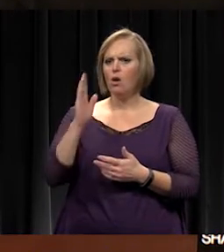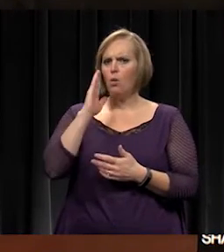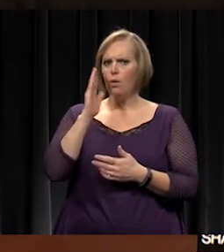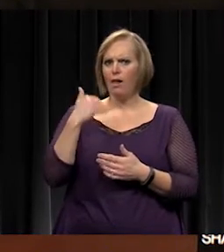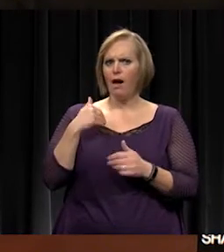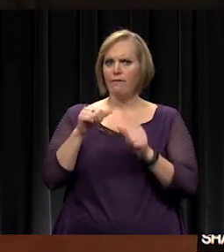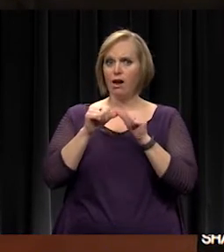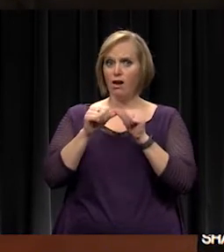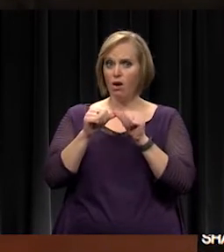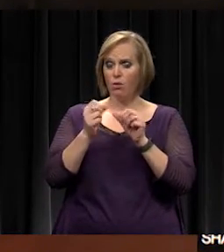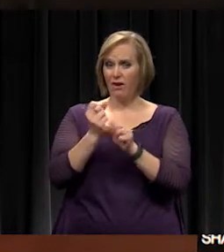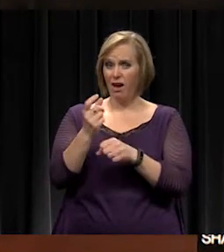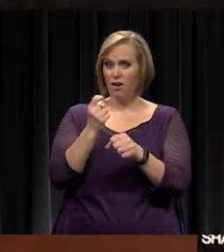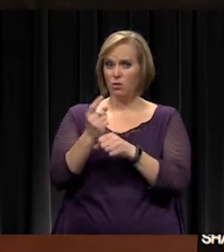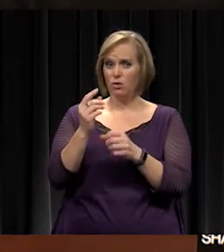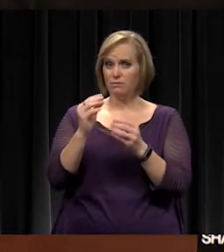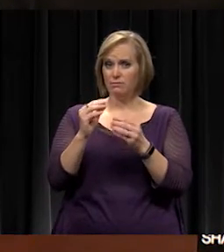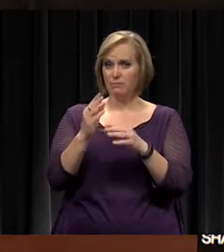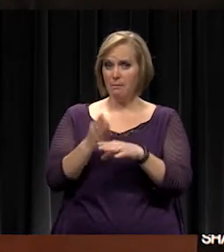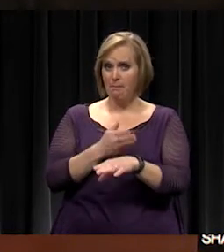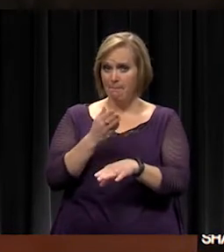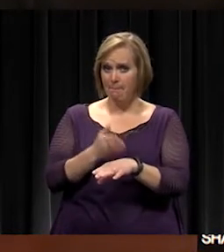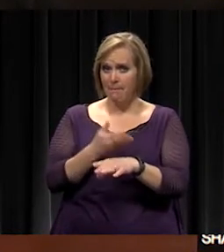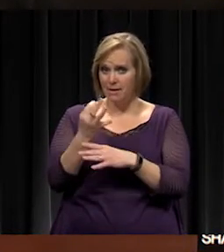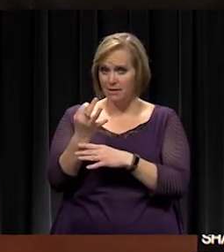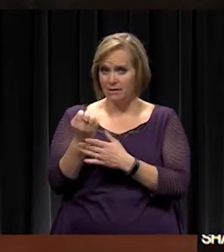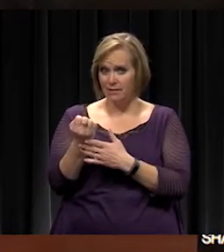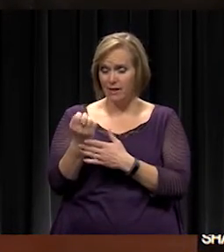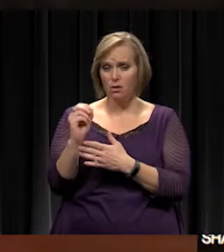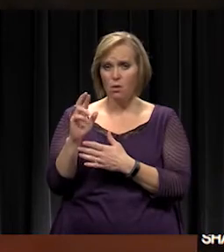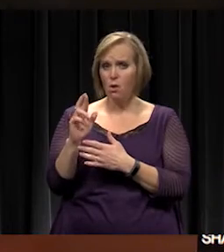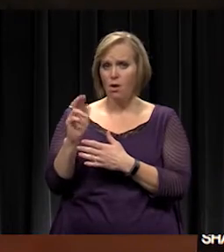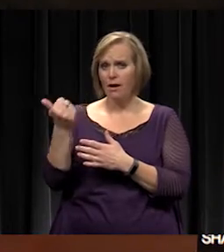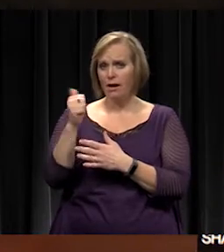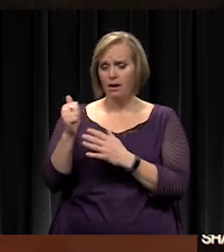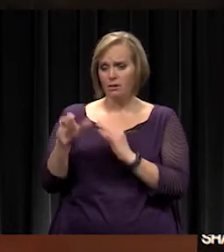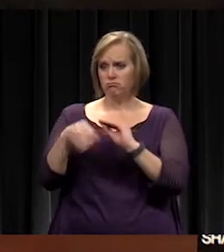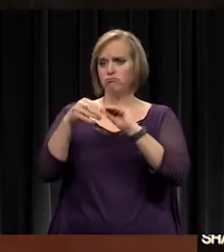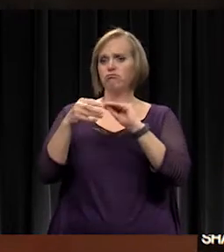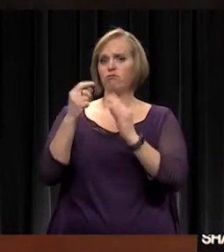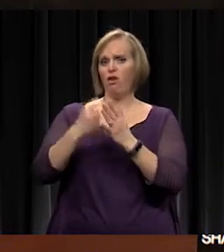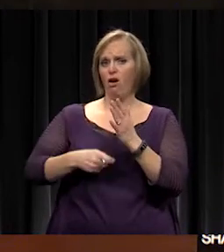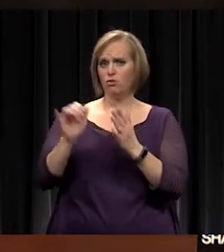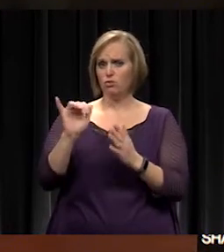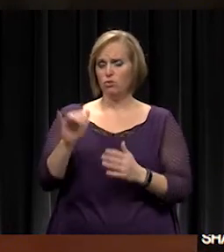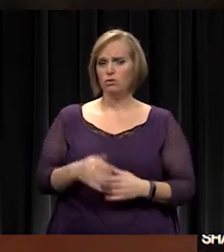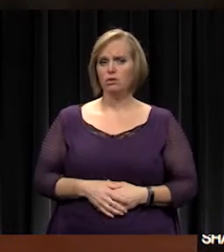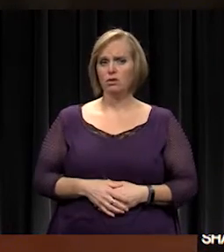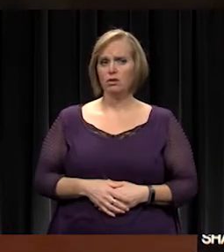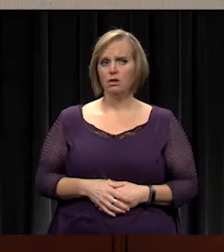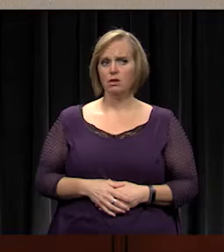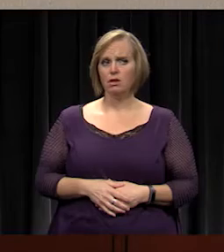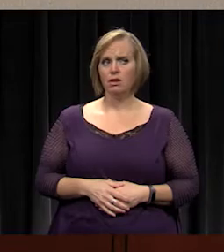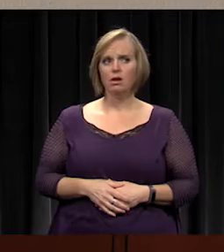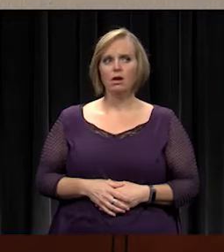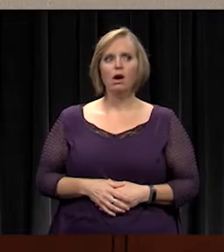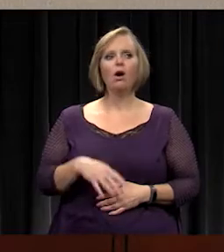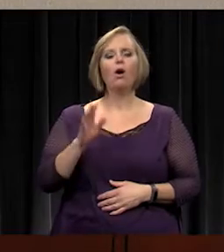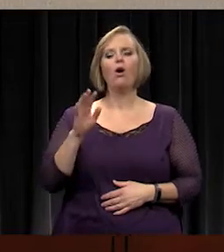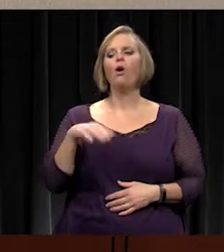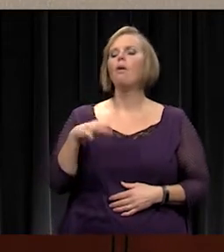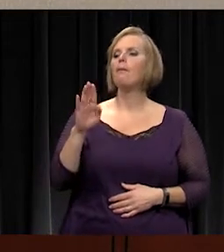maintenance fee or any additional cost there? You do a great job of presenting.